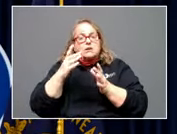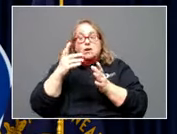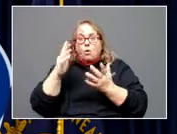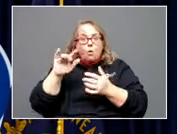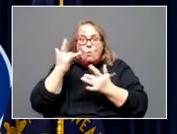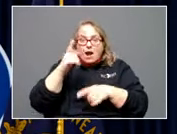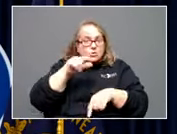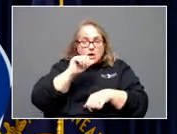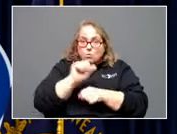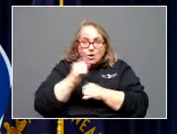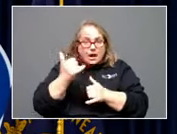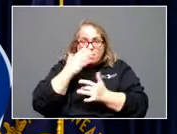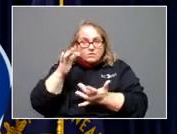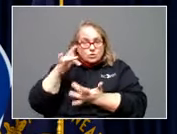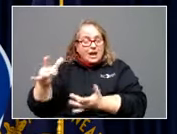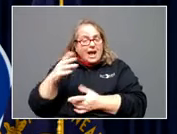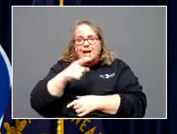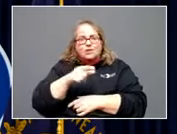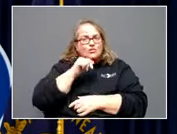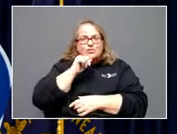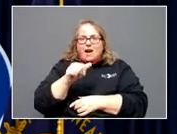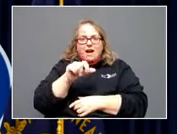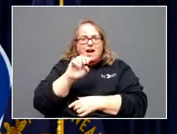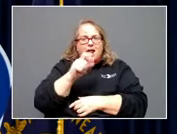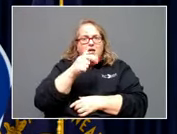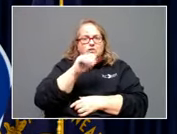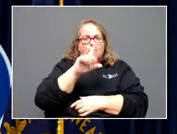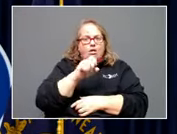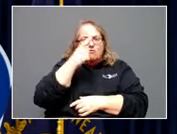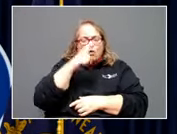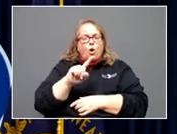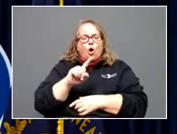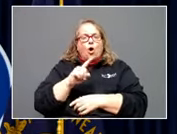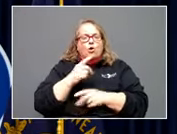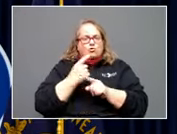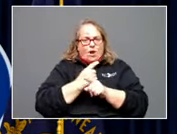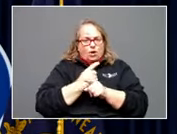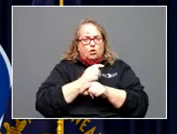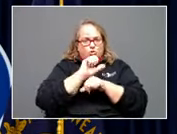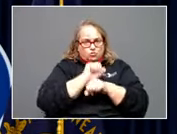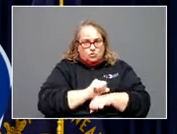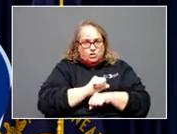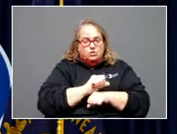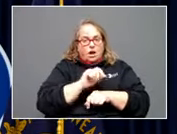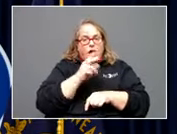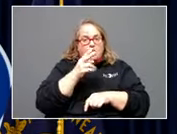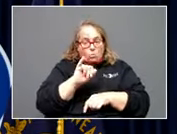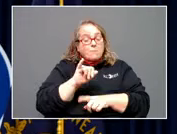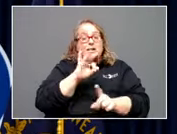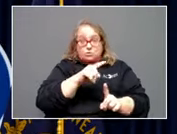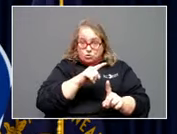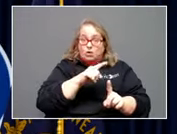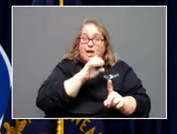not otherwise eligible for traditional unemployment. Right. So if you are eligible for traditional unemployment, we'll get you on that. But what